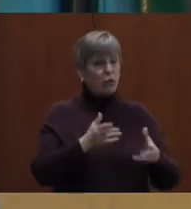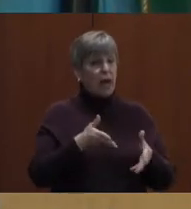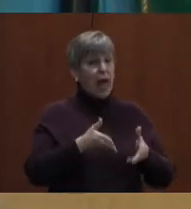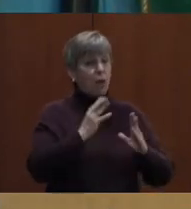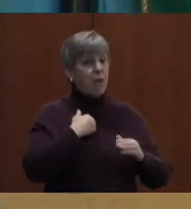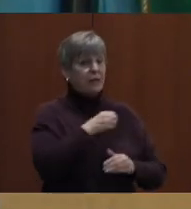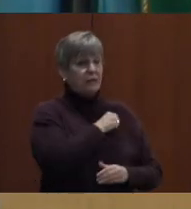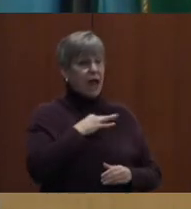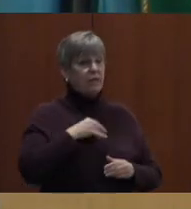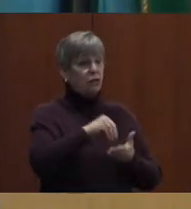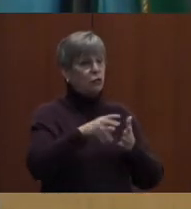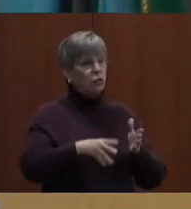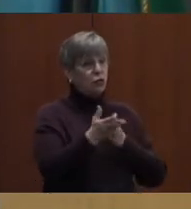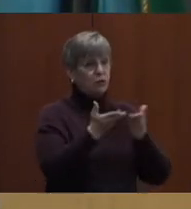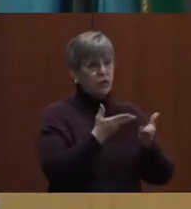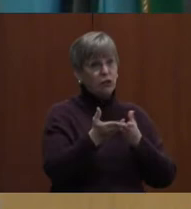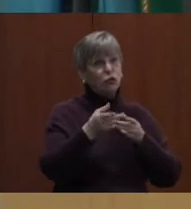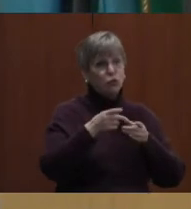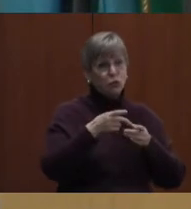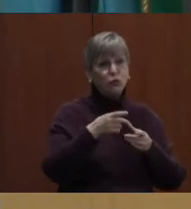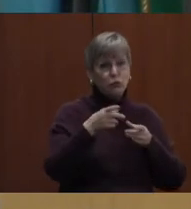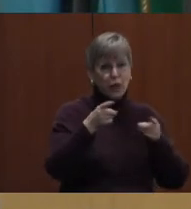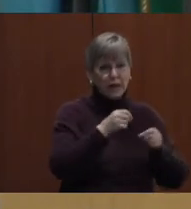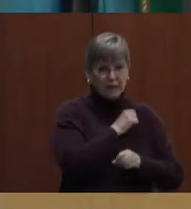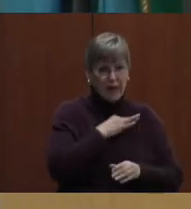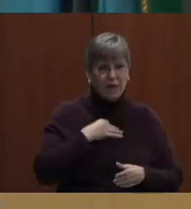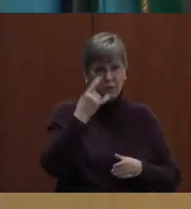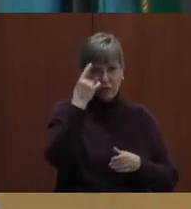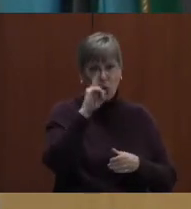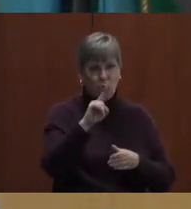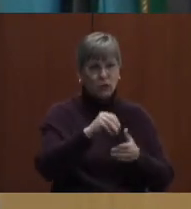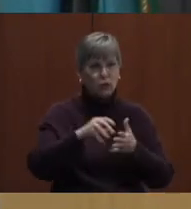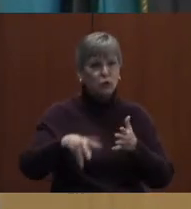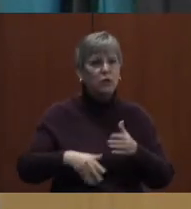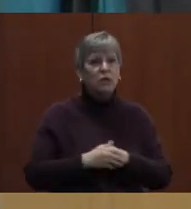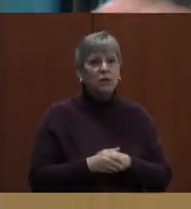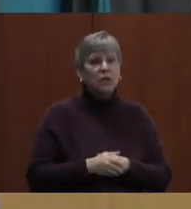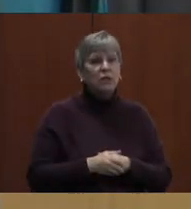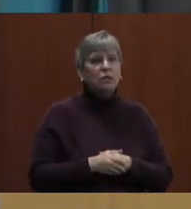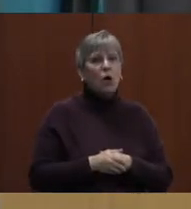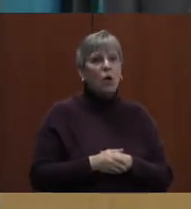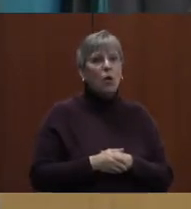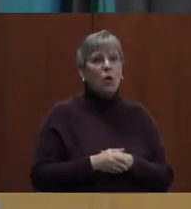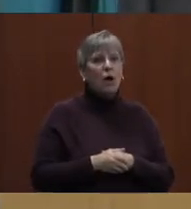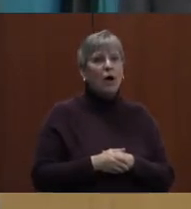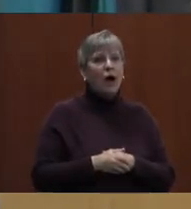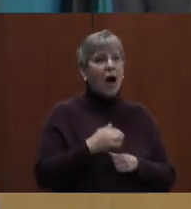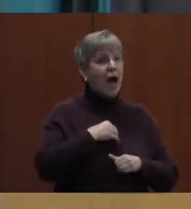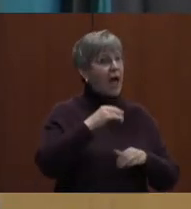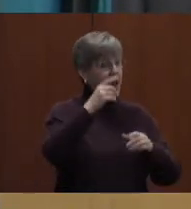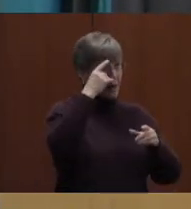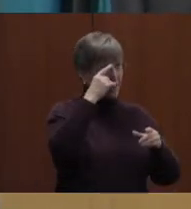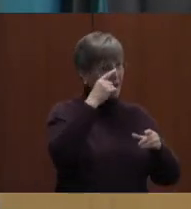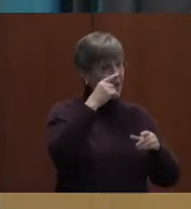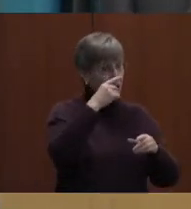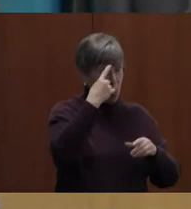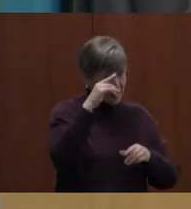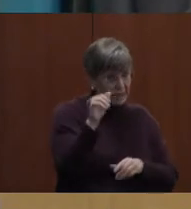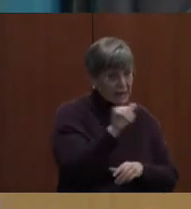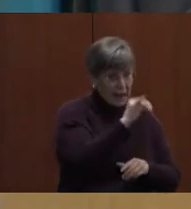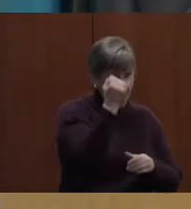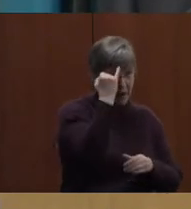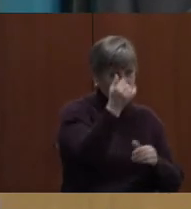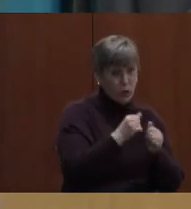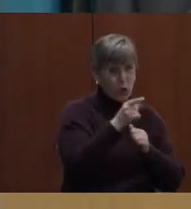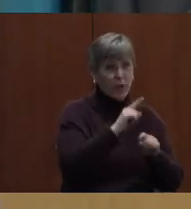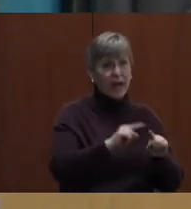staff where they most feel it's needed. So I'm on the same page, but I want to have this resources